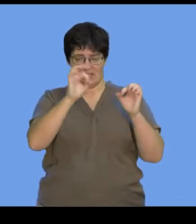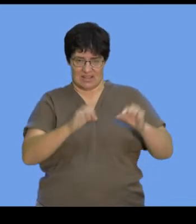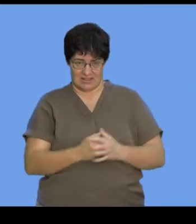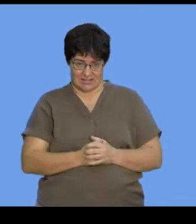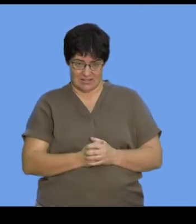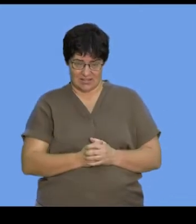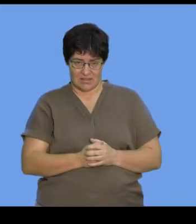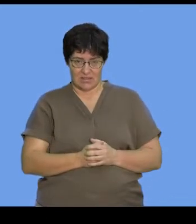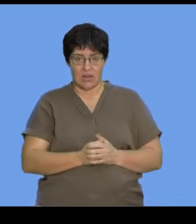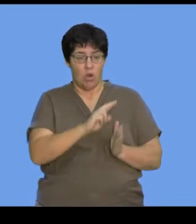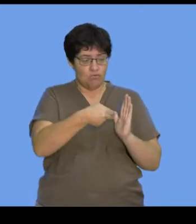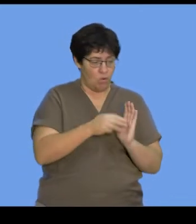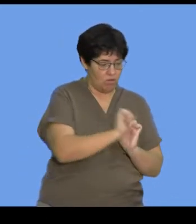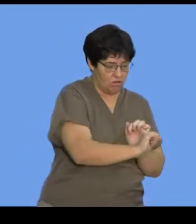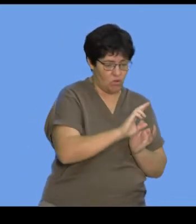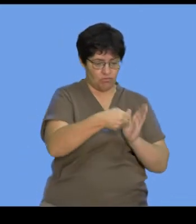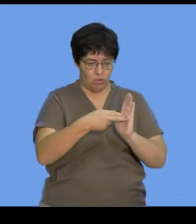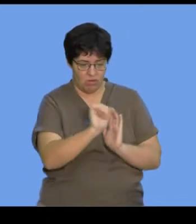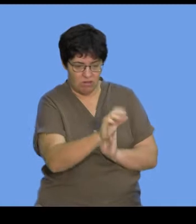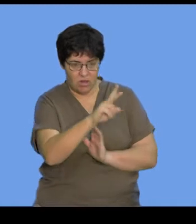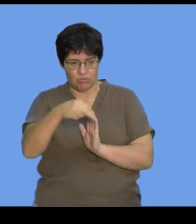play specific roles in these departments.